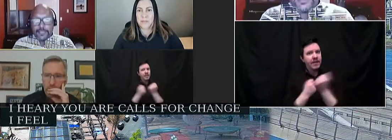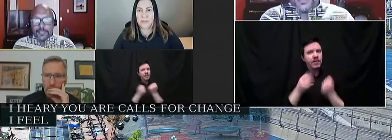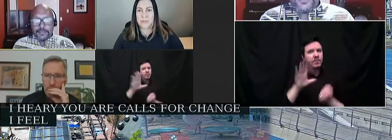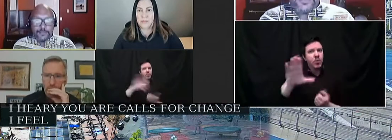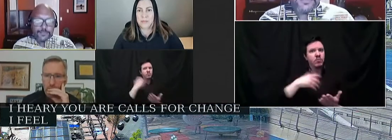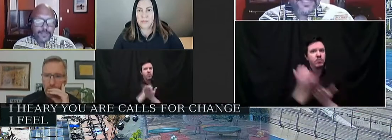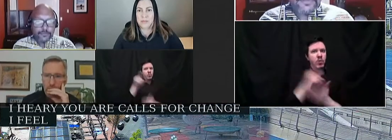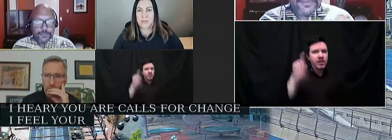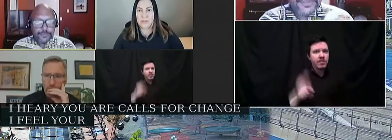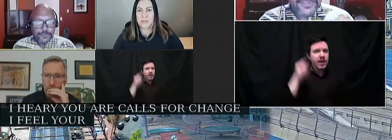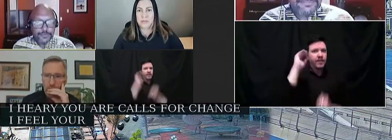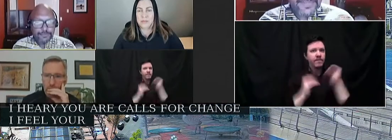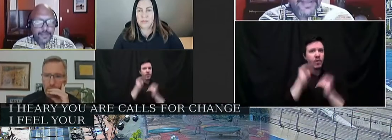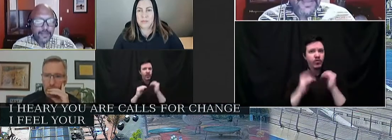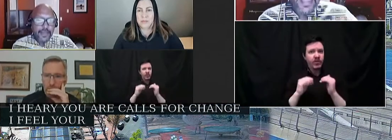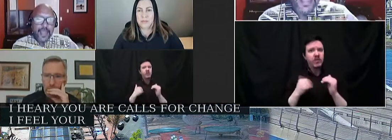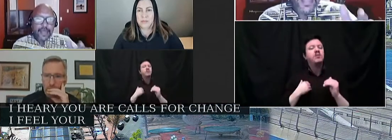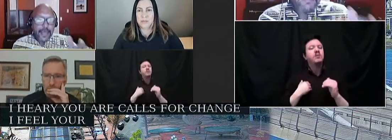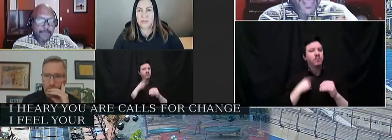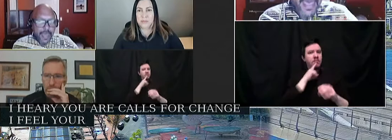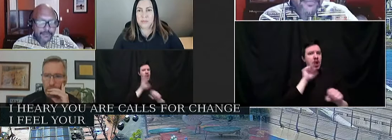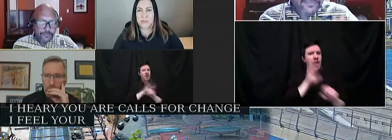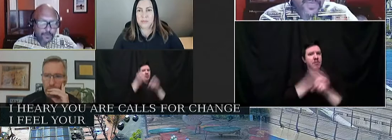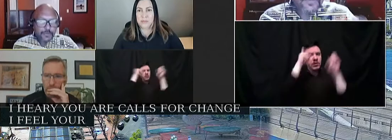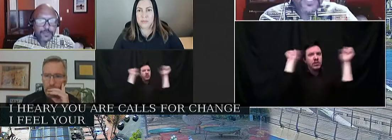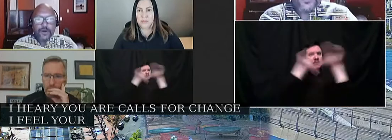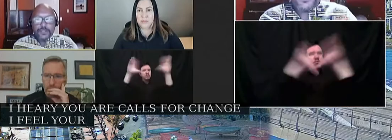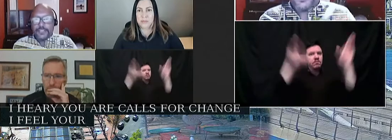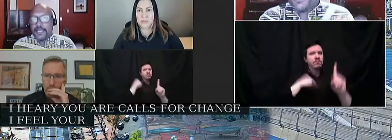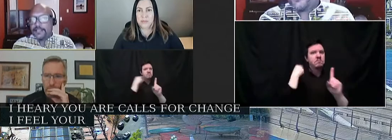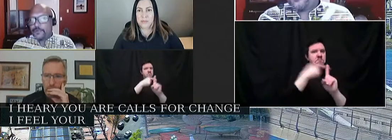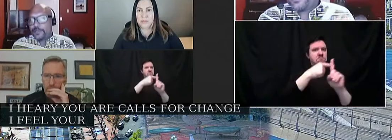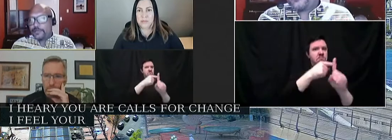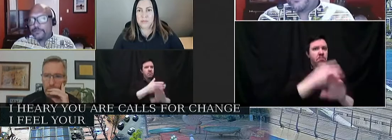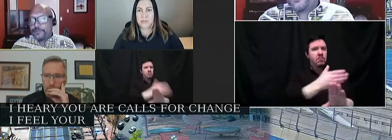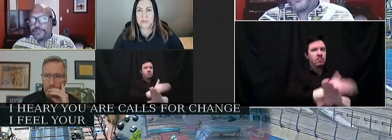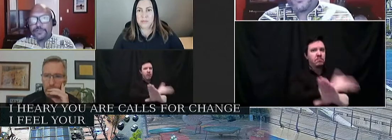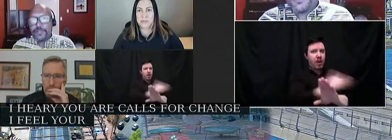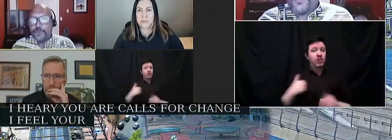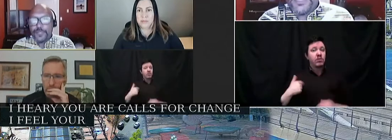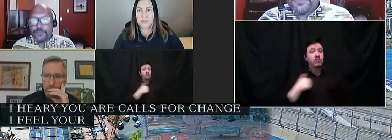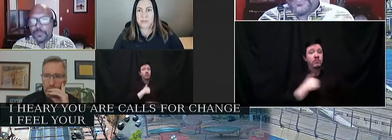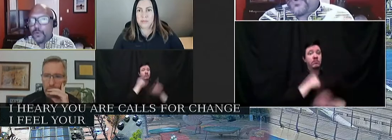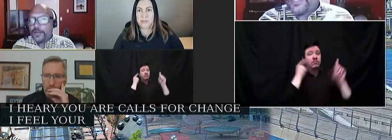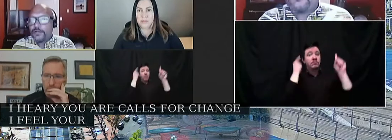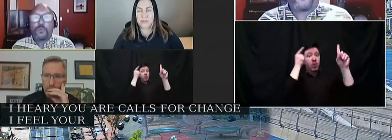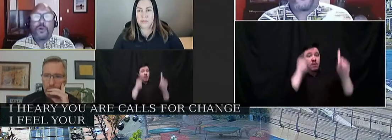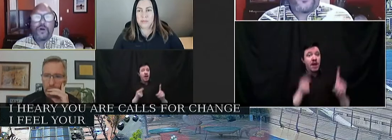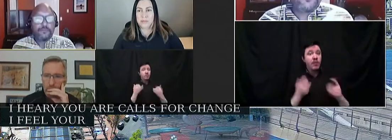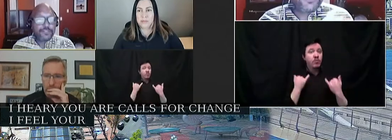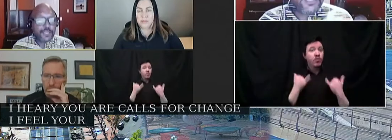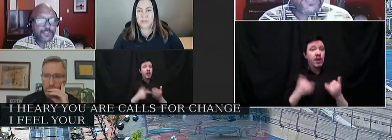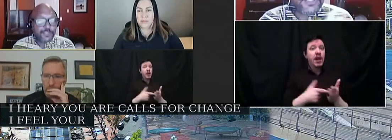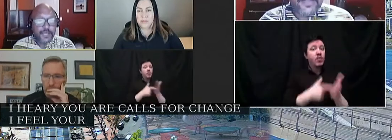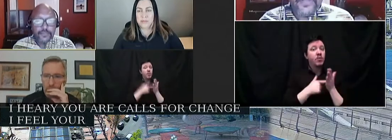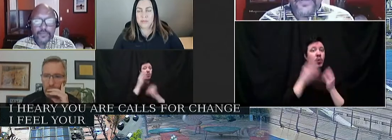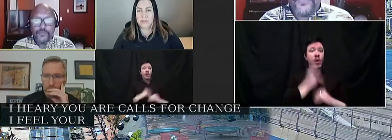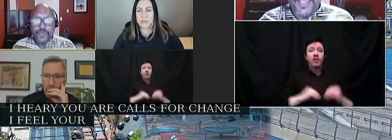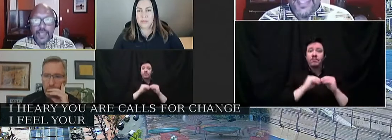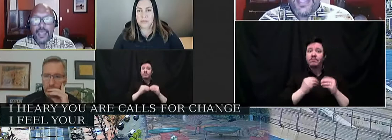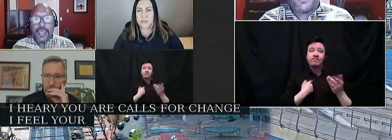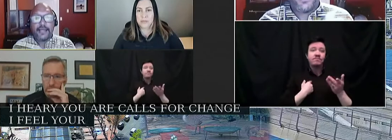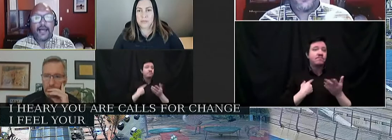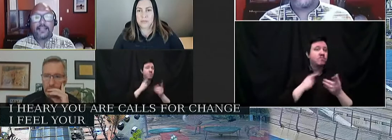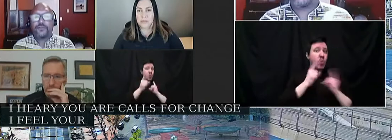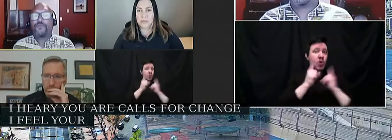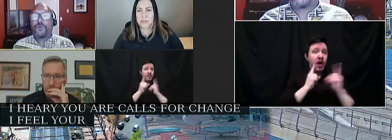believe that we can get to this better future and that path from where we are today to a better future is going to require more conversations like